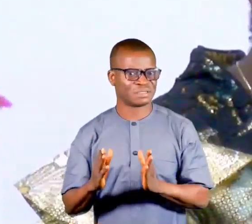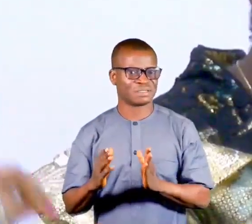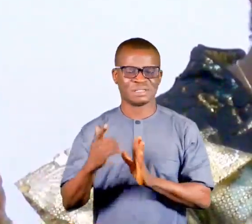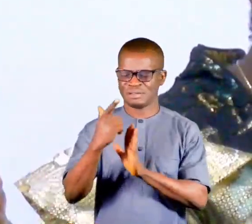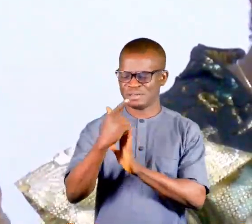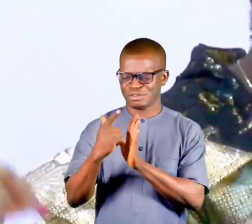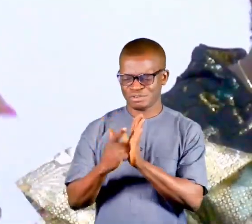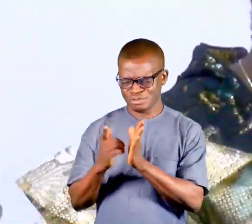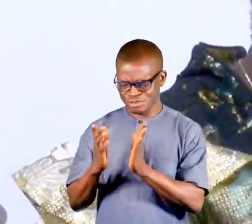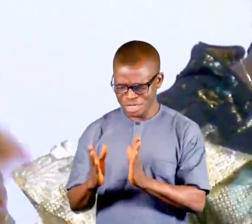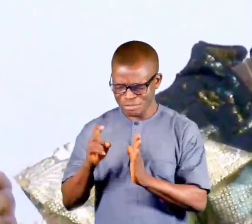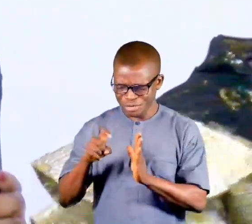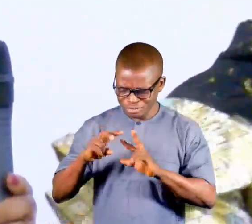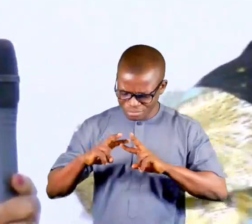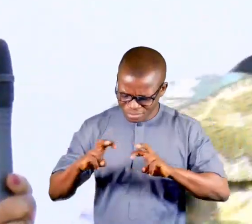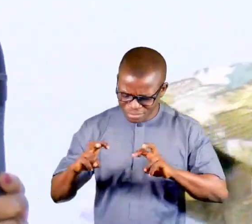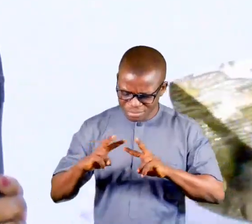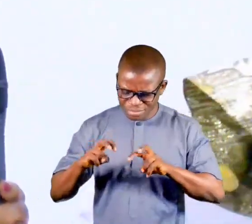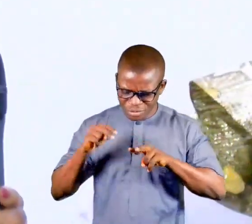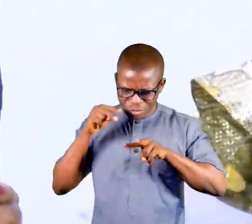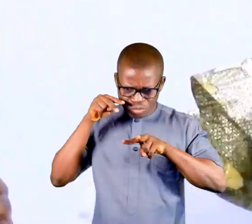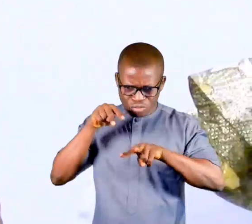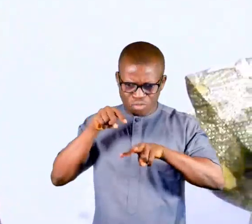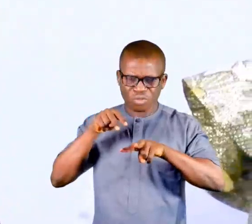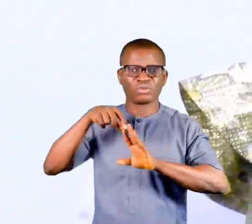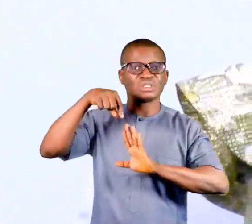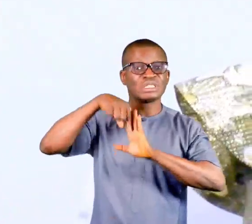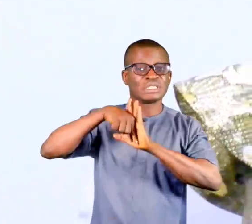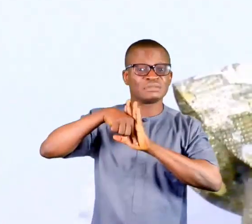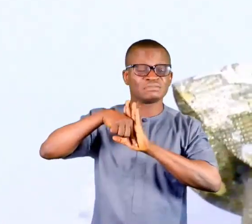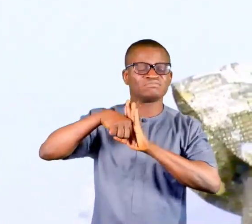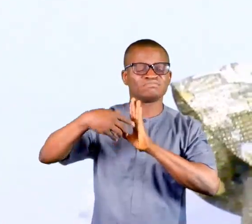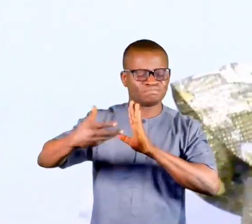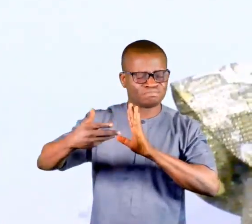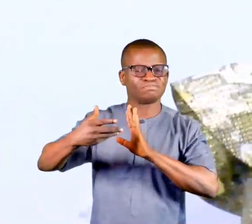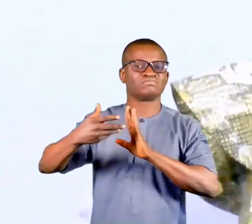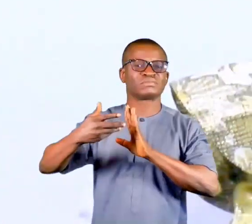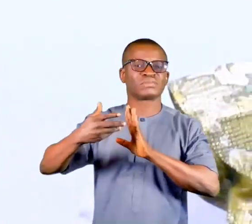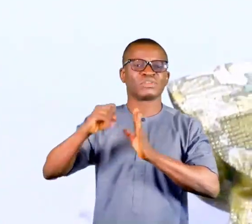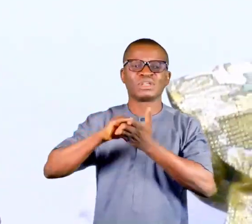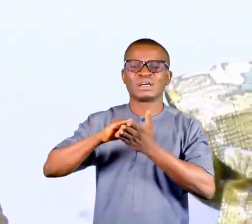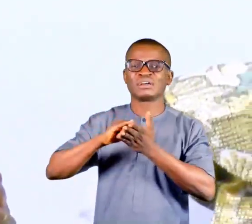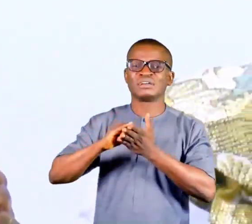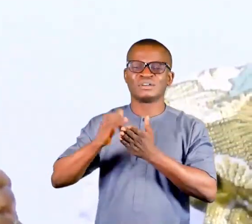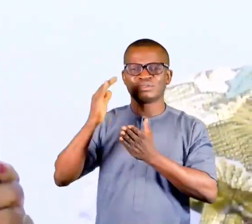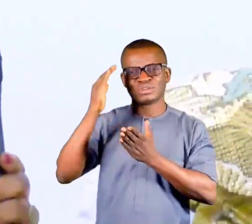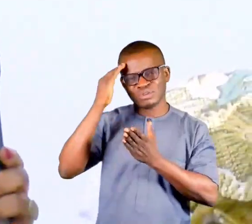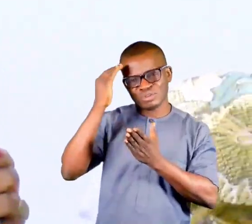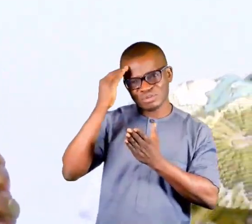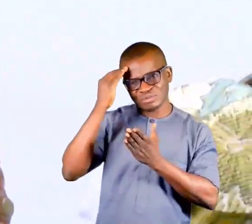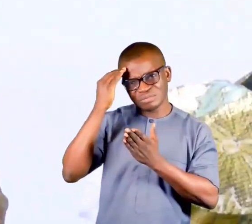the lawyer should look at it, either what is the merit, what are the grounds for life